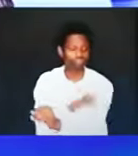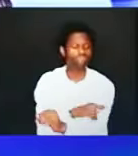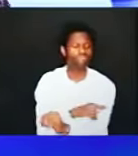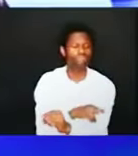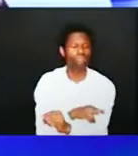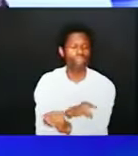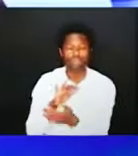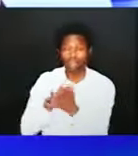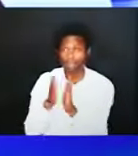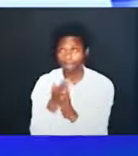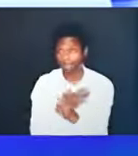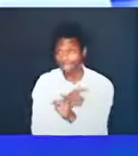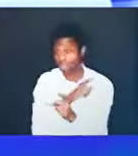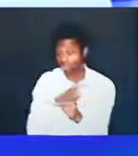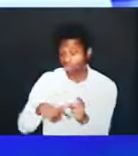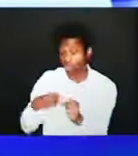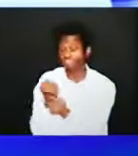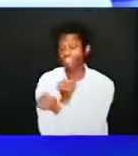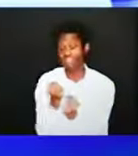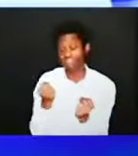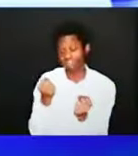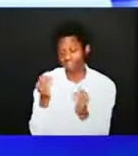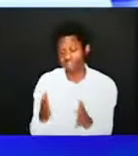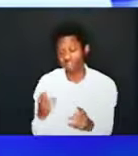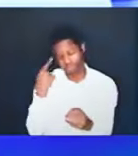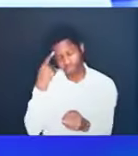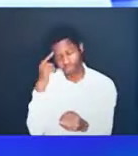be my lord and savior forever